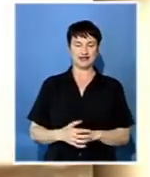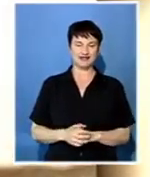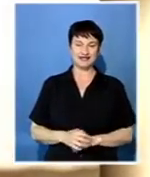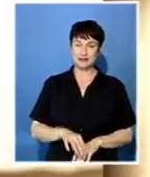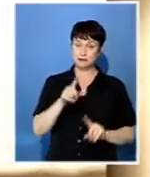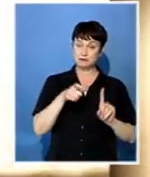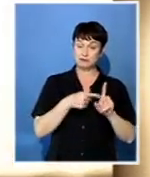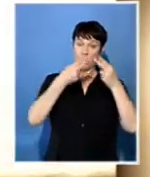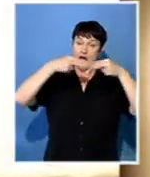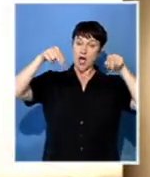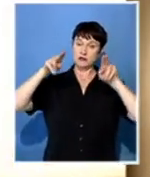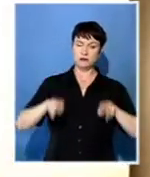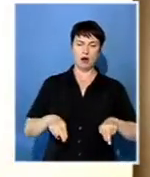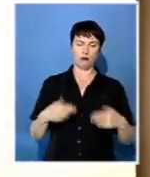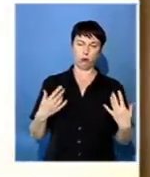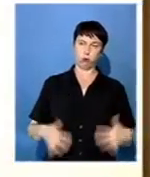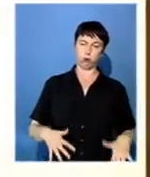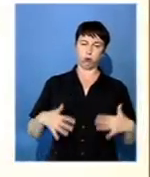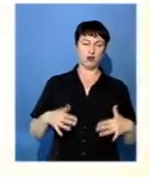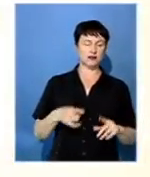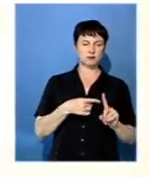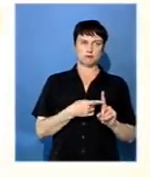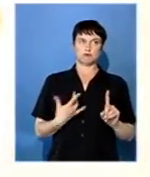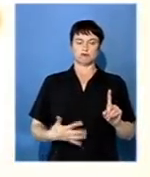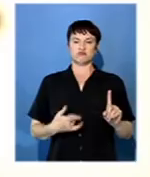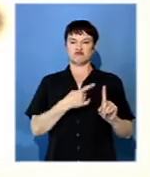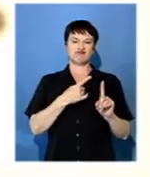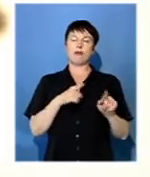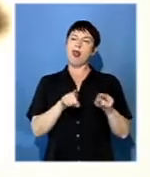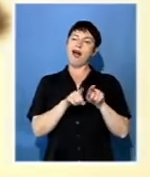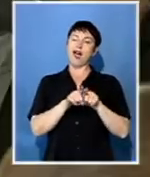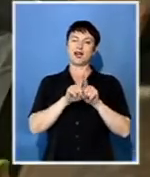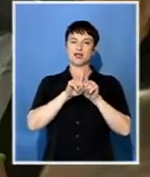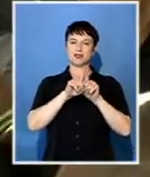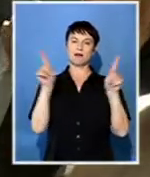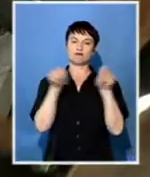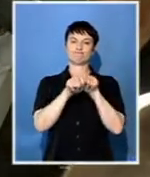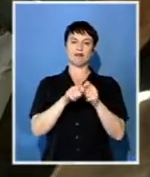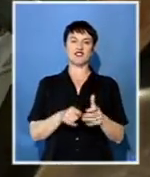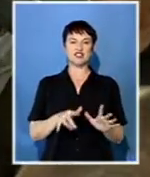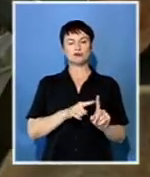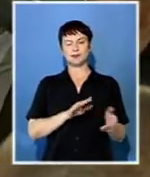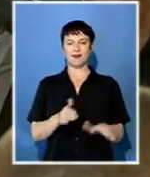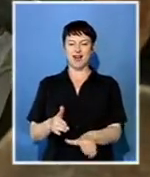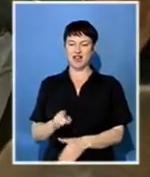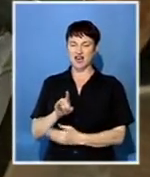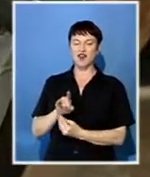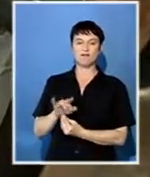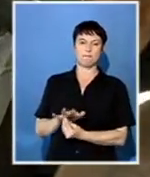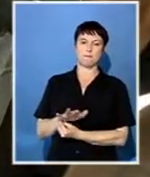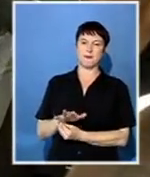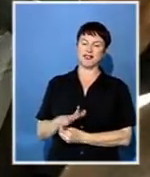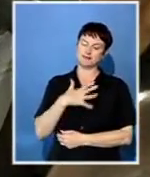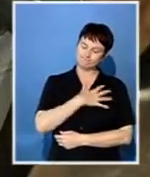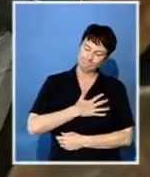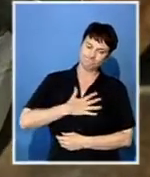A theatrical giant has fallen. Then the kateen has come down and the family struggling